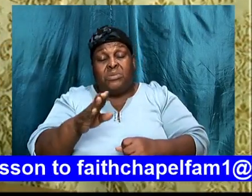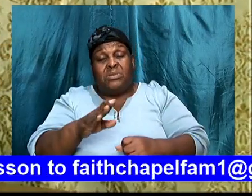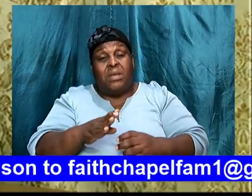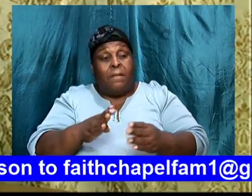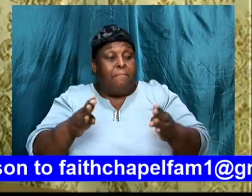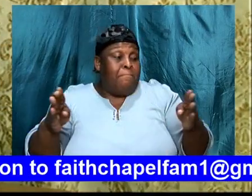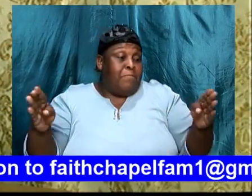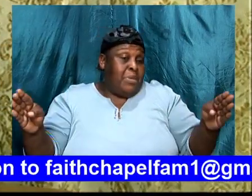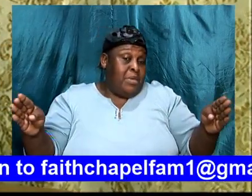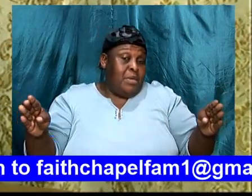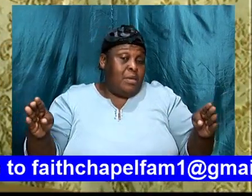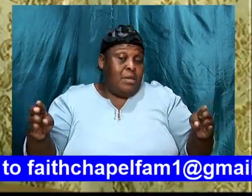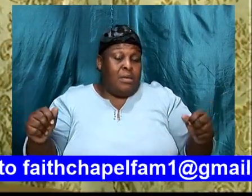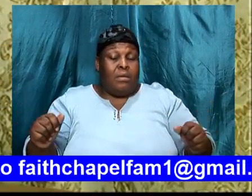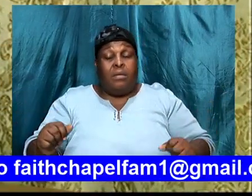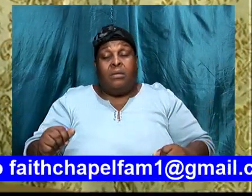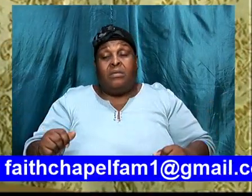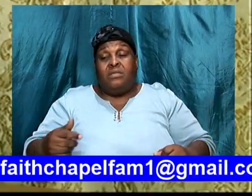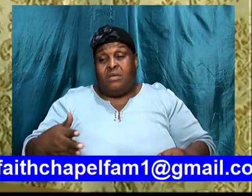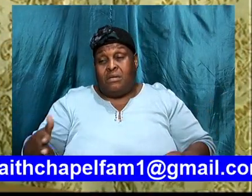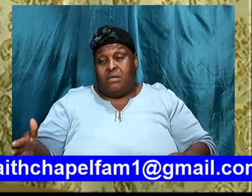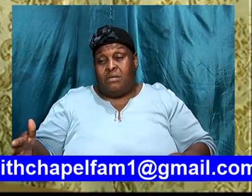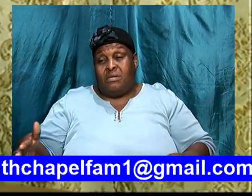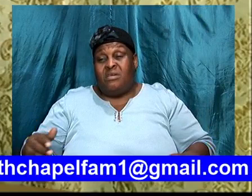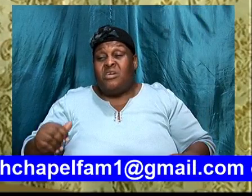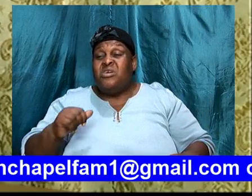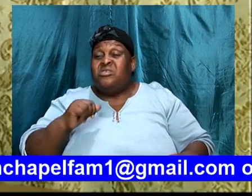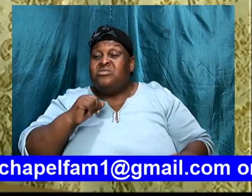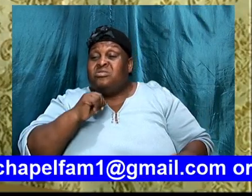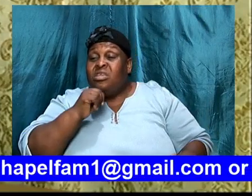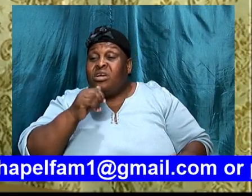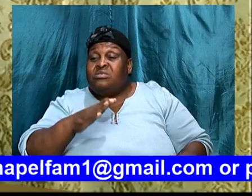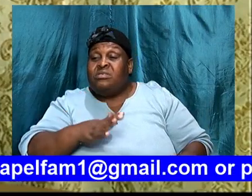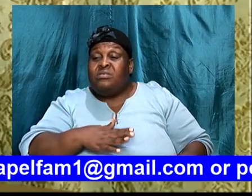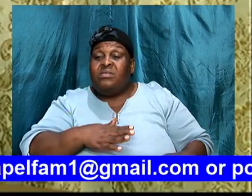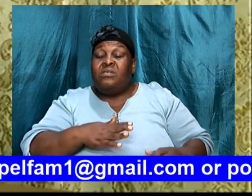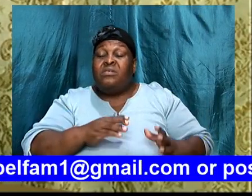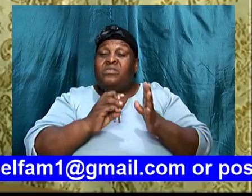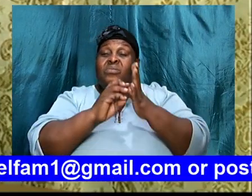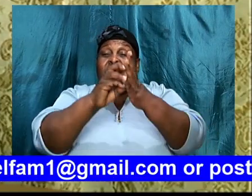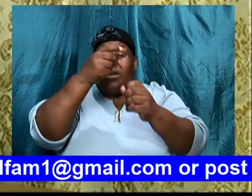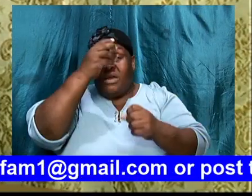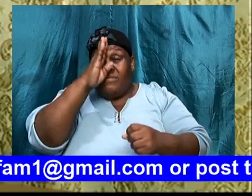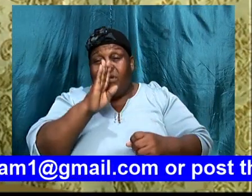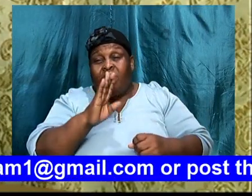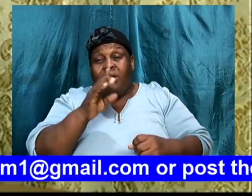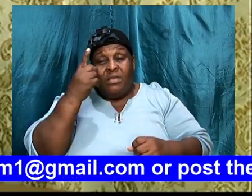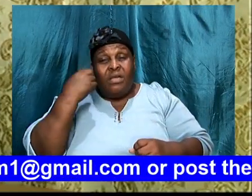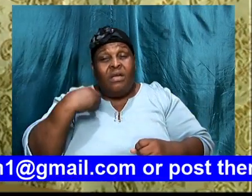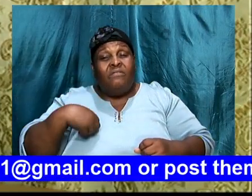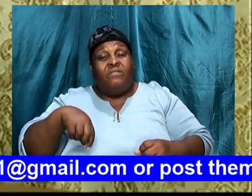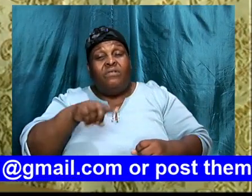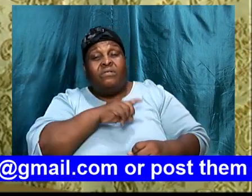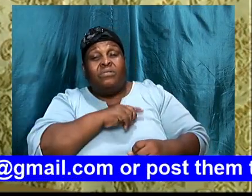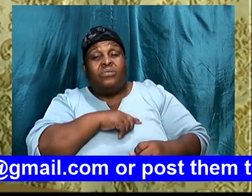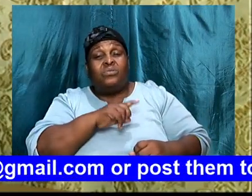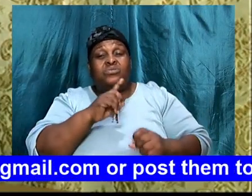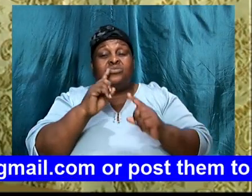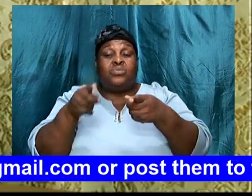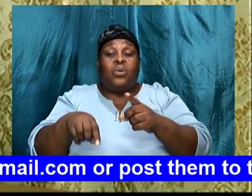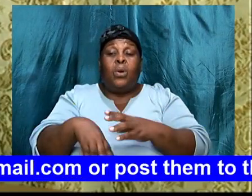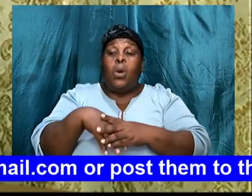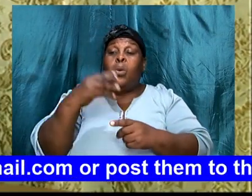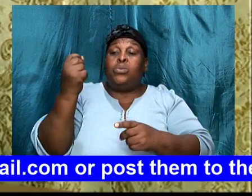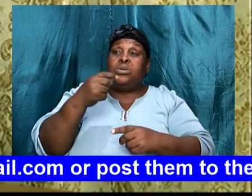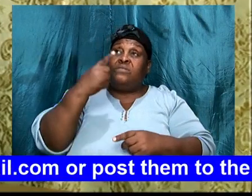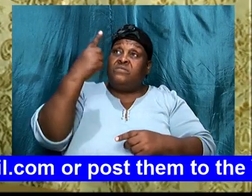it is not, a license, for us to step outside, of the will of God, God, for, bid,